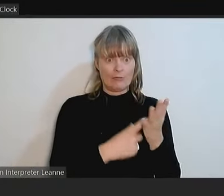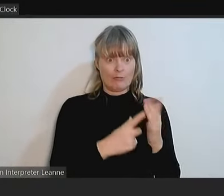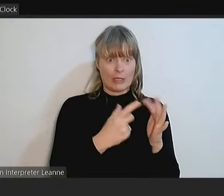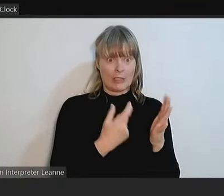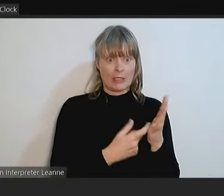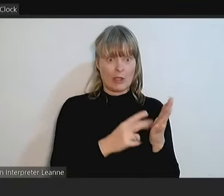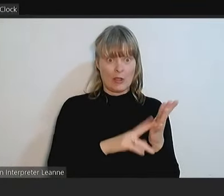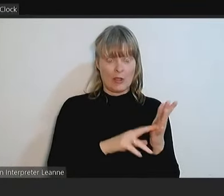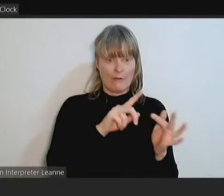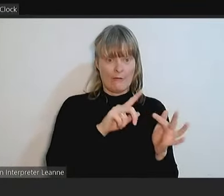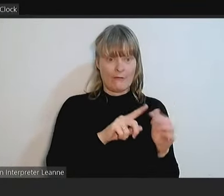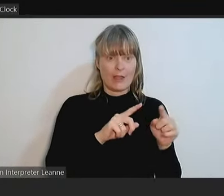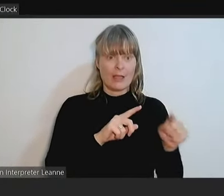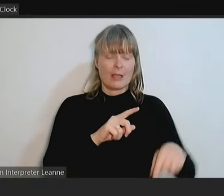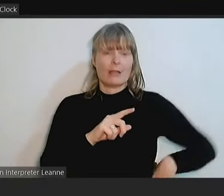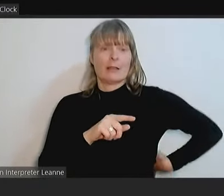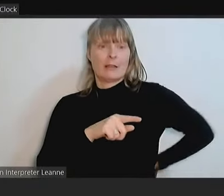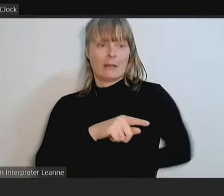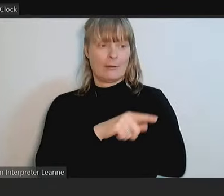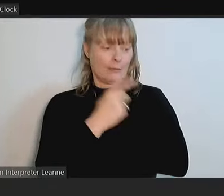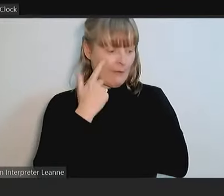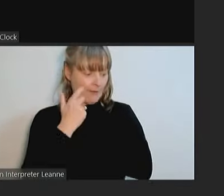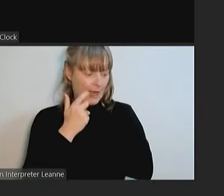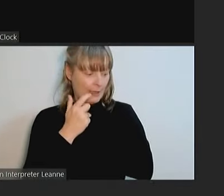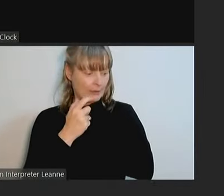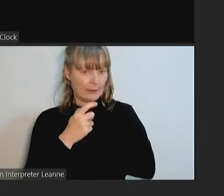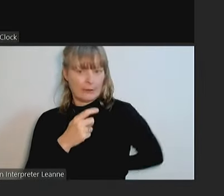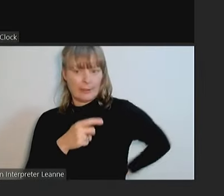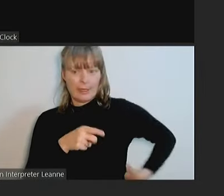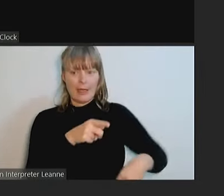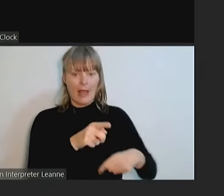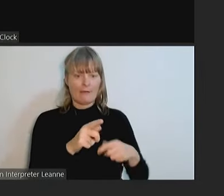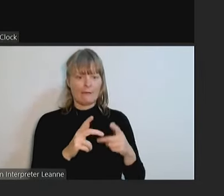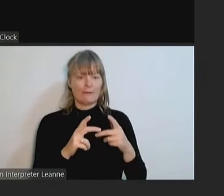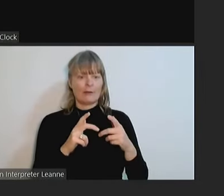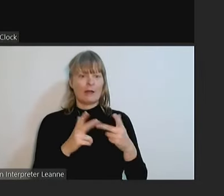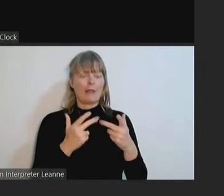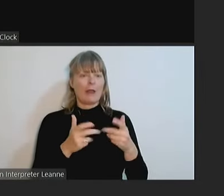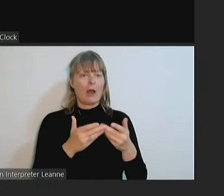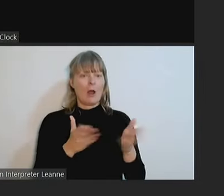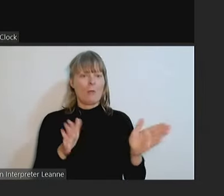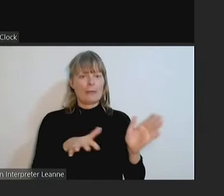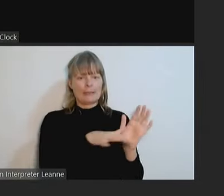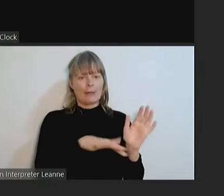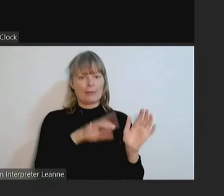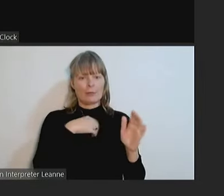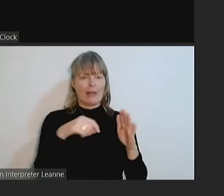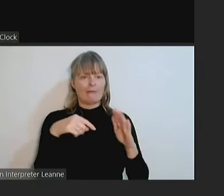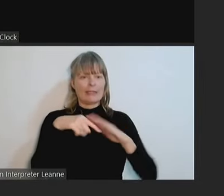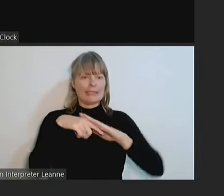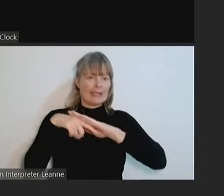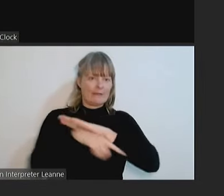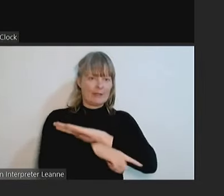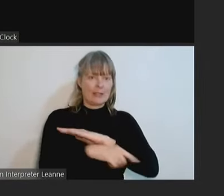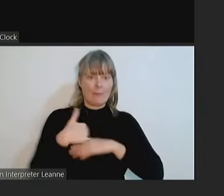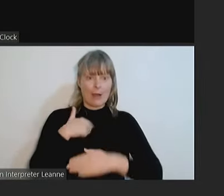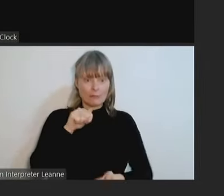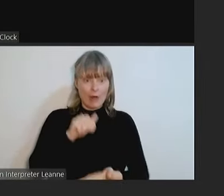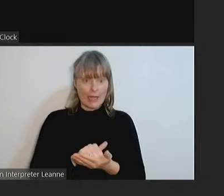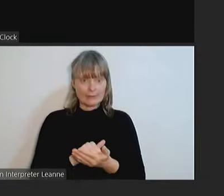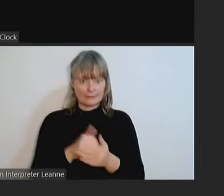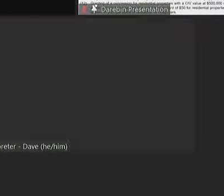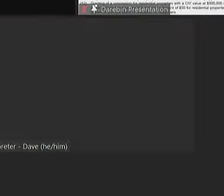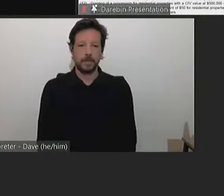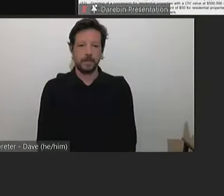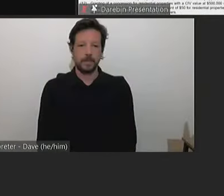space, open space in the municipality and there probably will be a deficit. Is that correct in making that assumption? I wouldn't